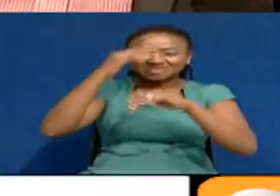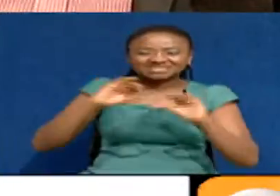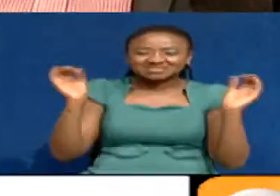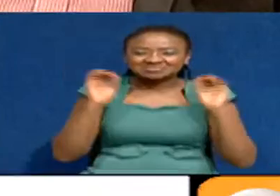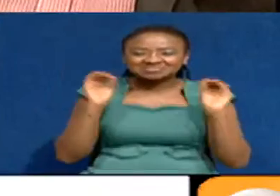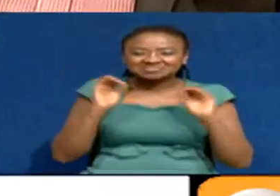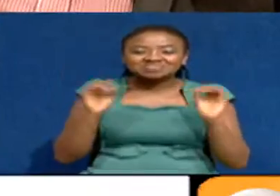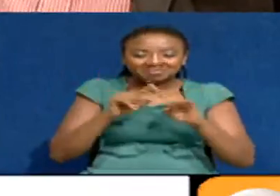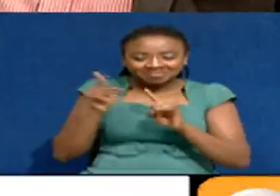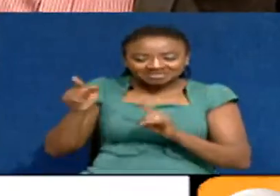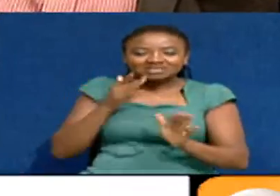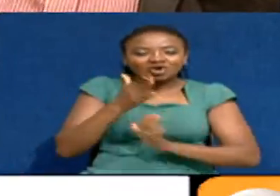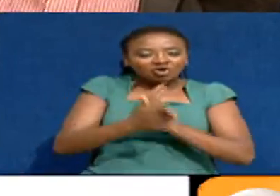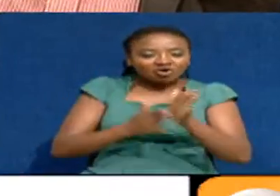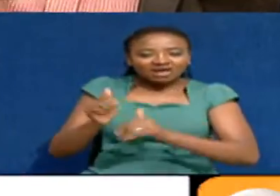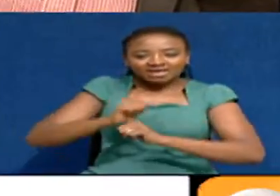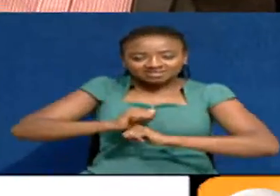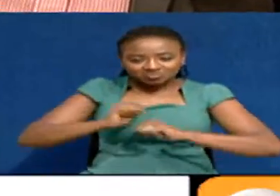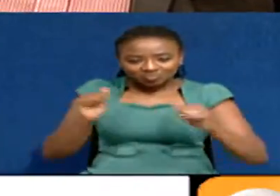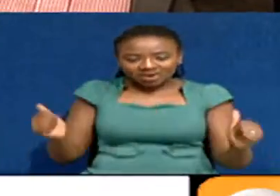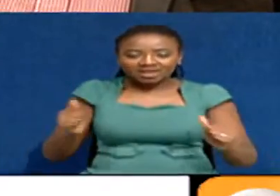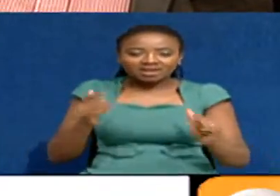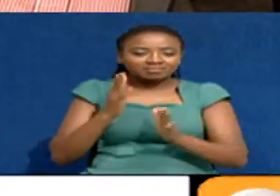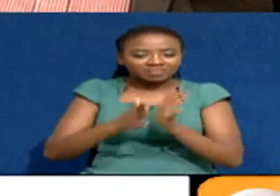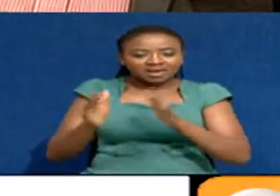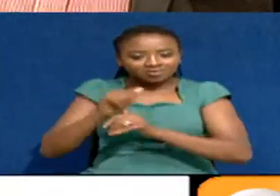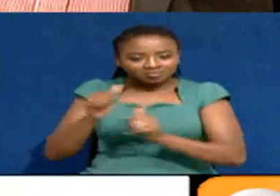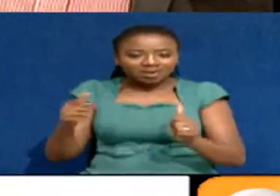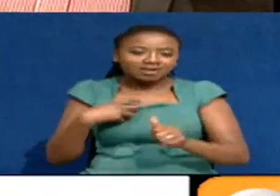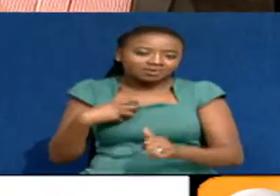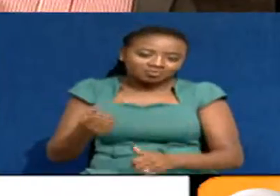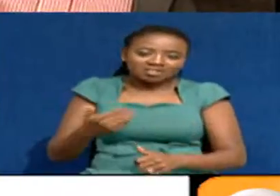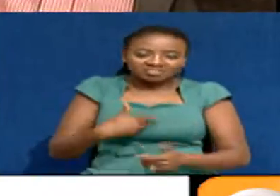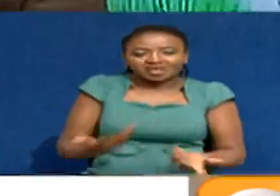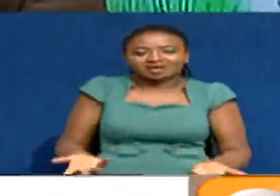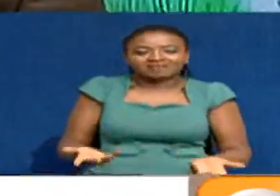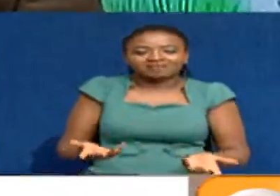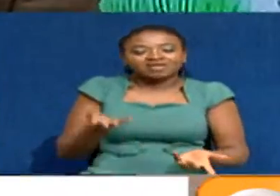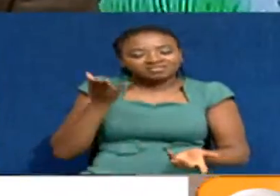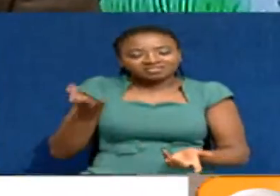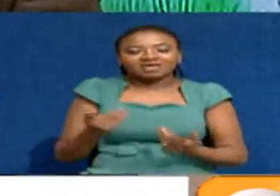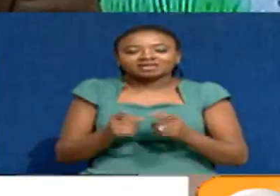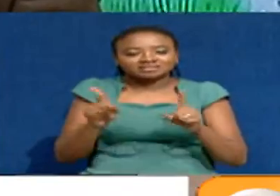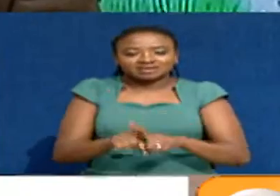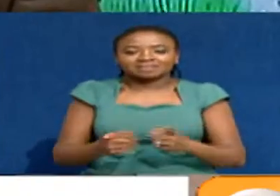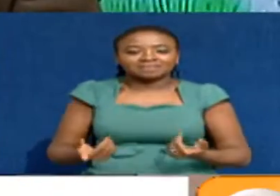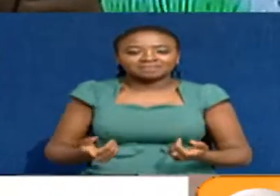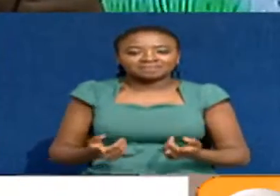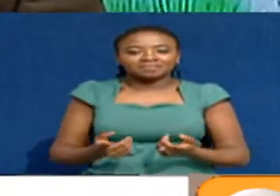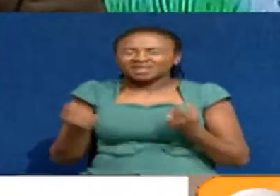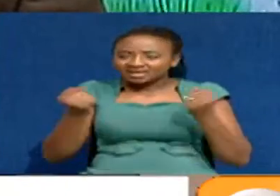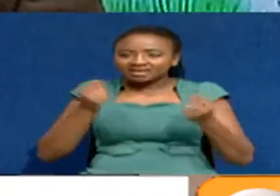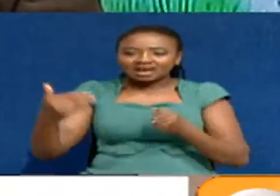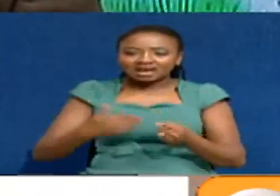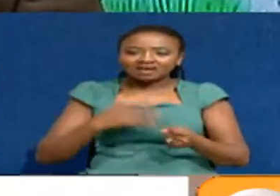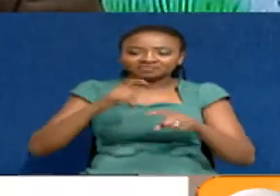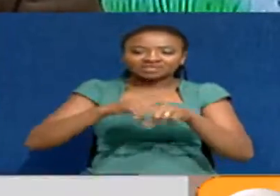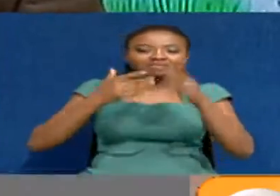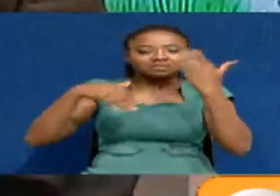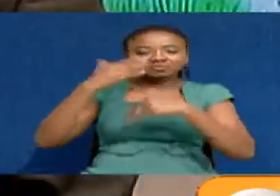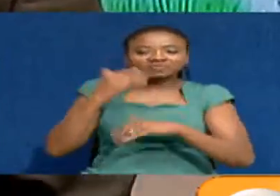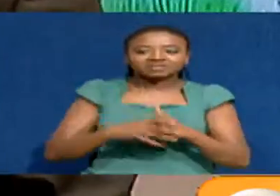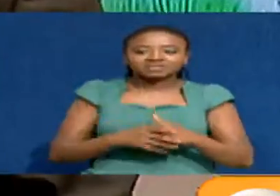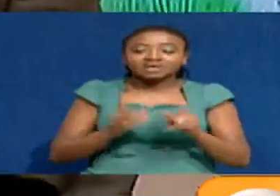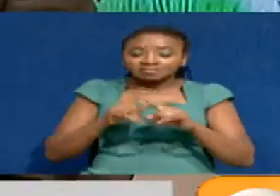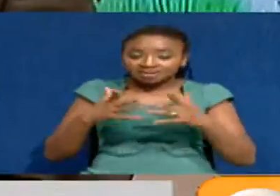He's wise if you don't invite me to say that. Now, in Daragua, you know, the people of Daragua, they have told me